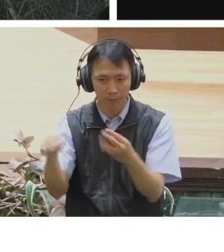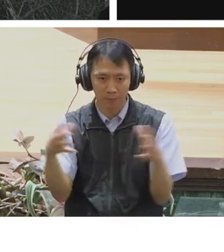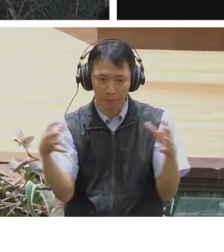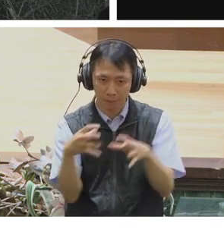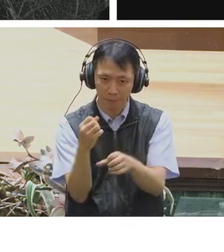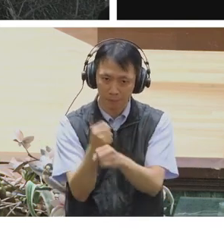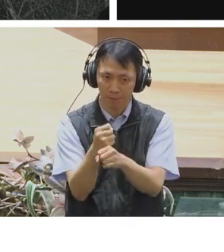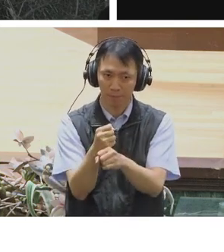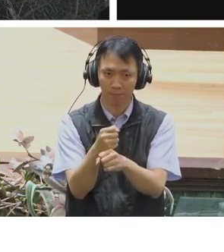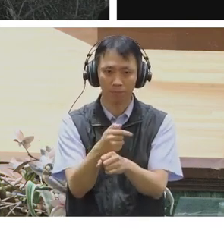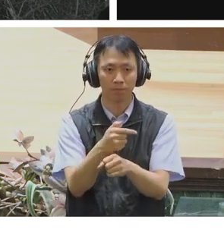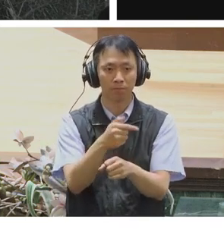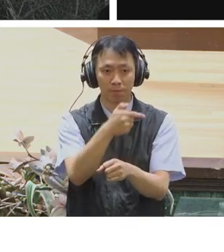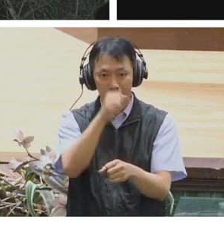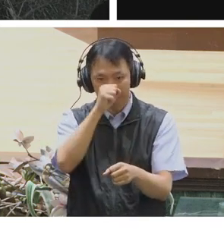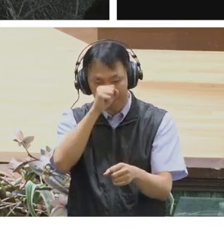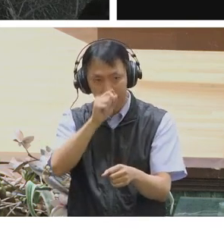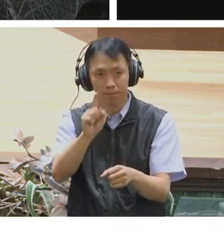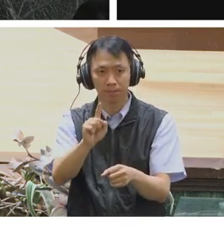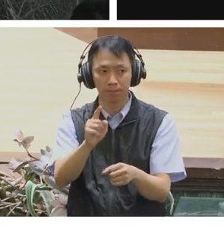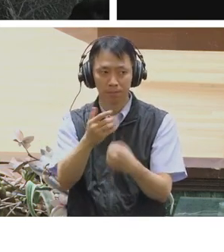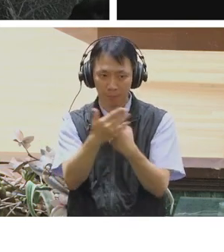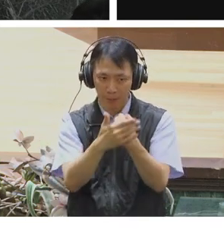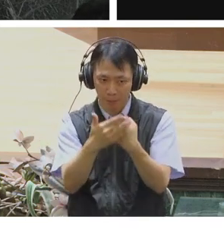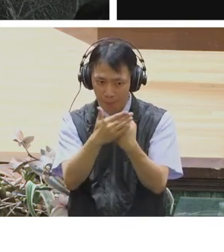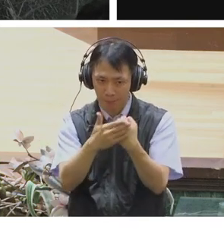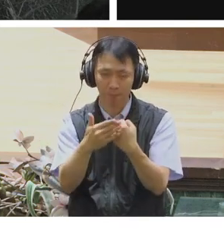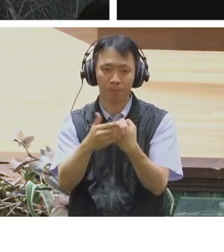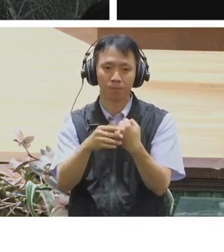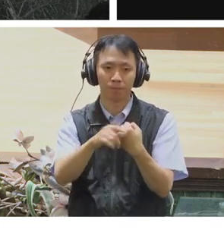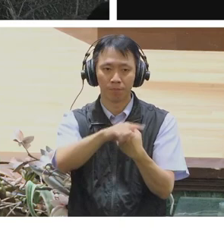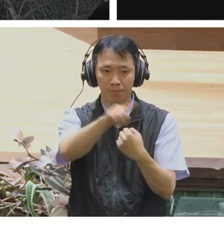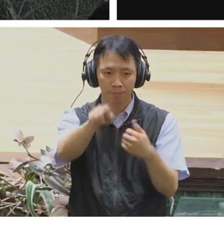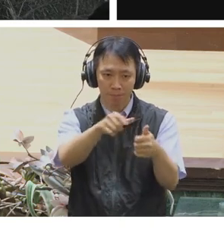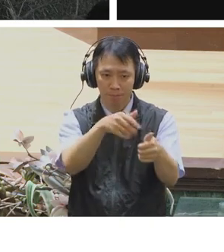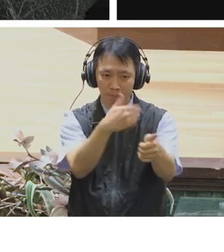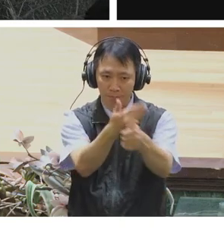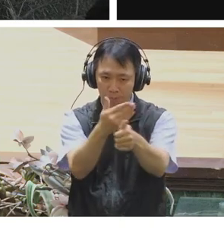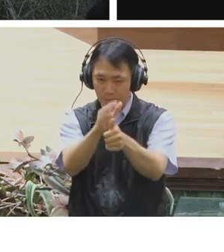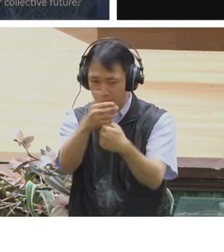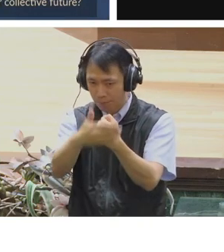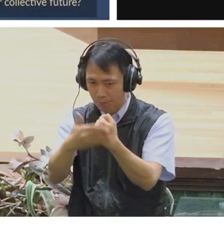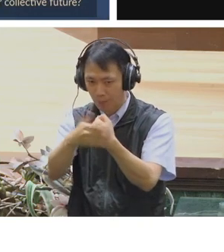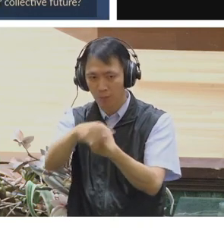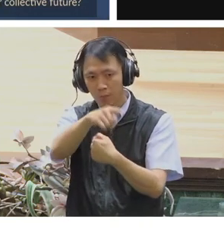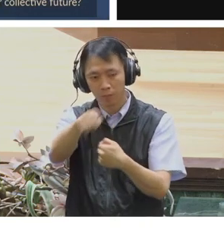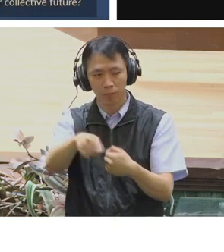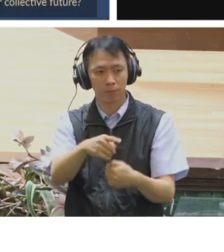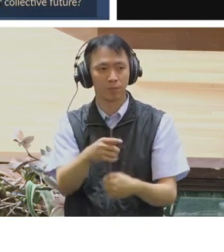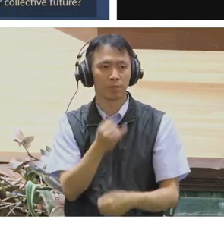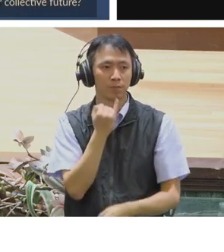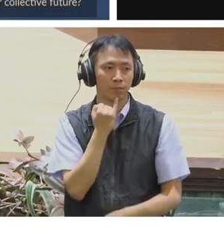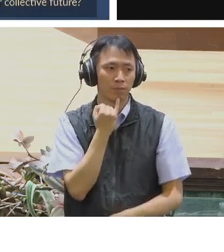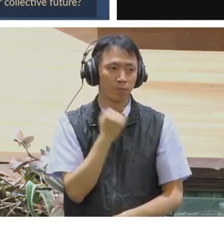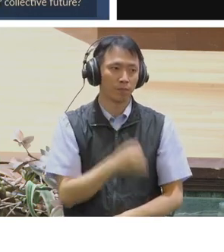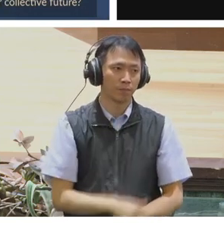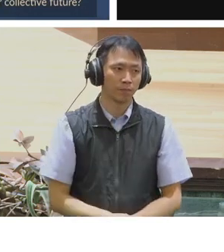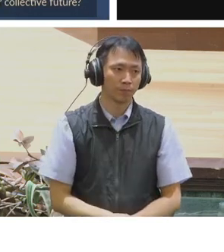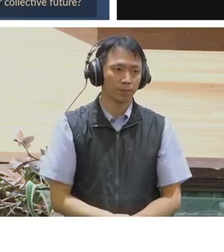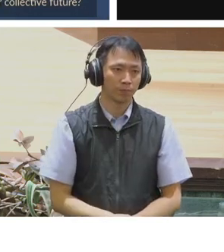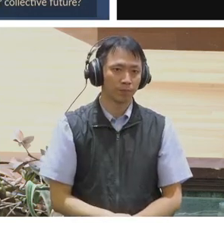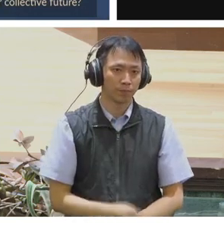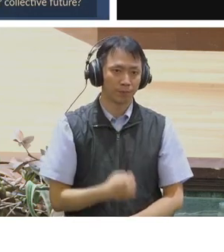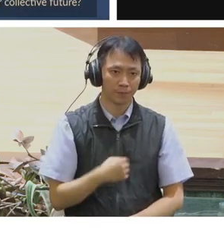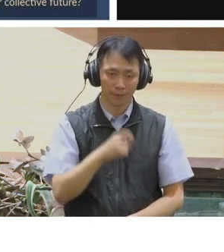for being responsible with their voices. Fundamentally, I think this comes down to treating the voice of citizens